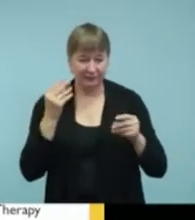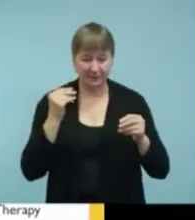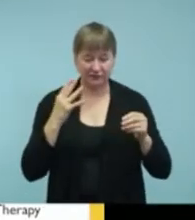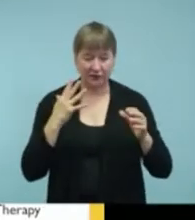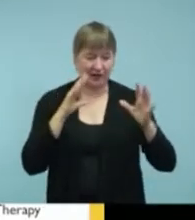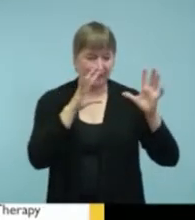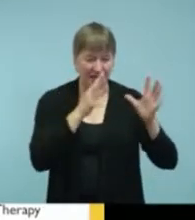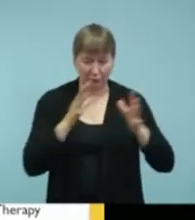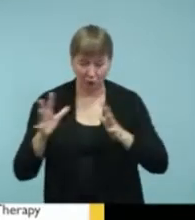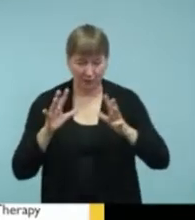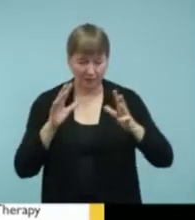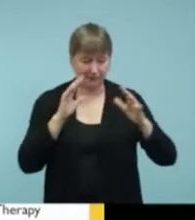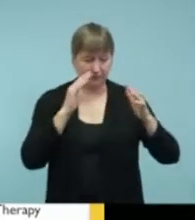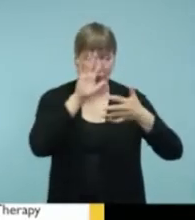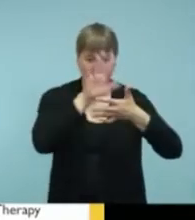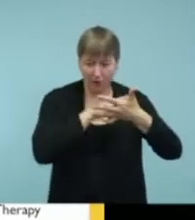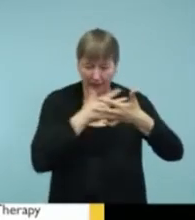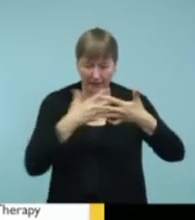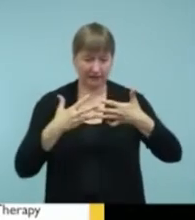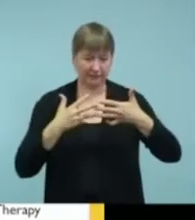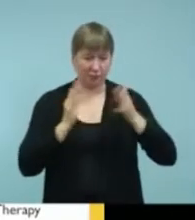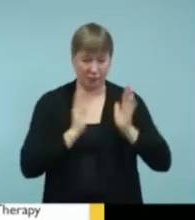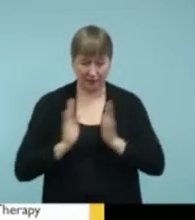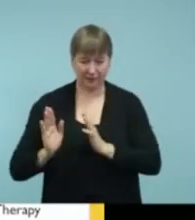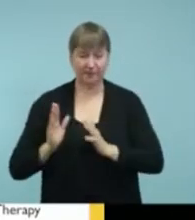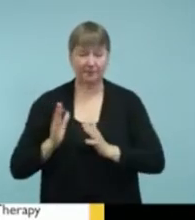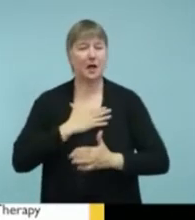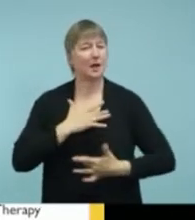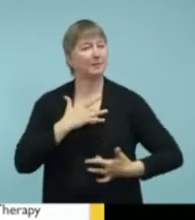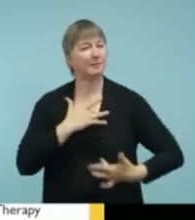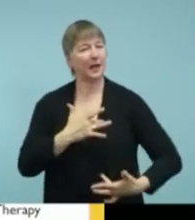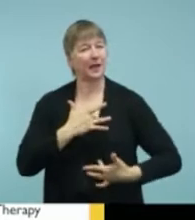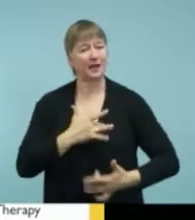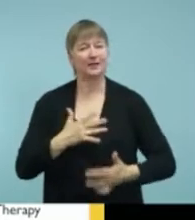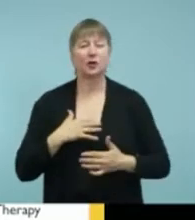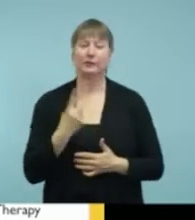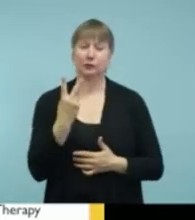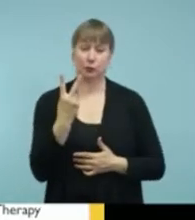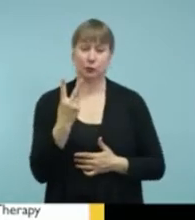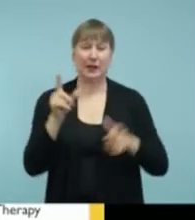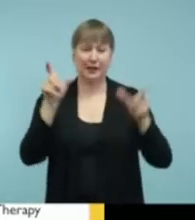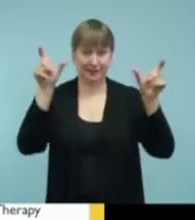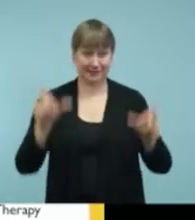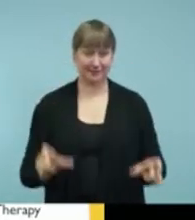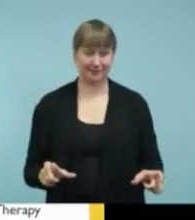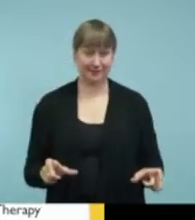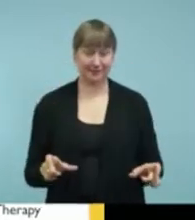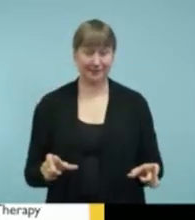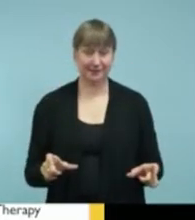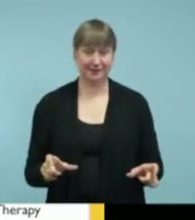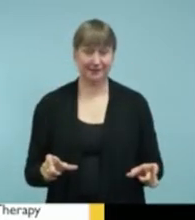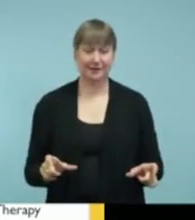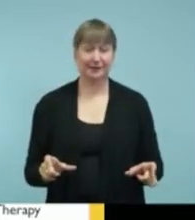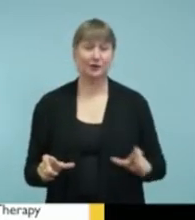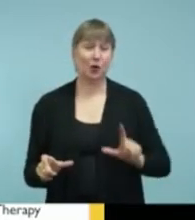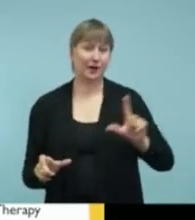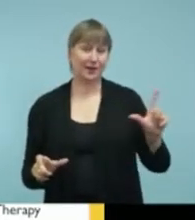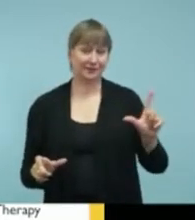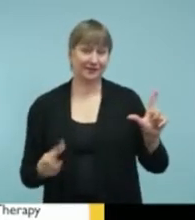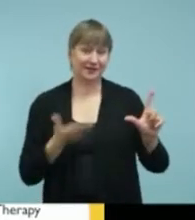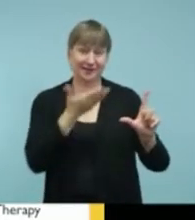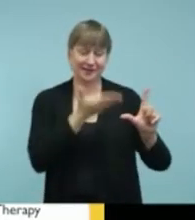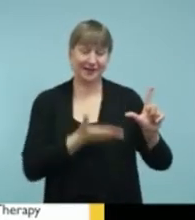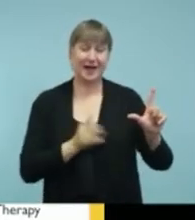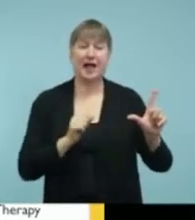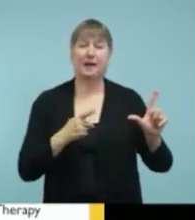them. And so what I have developed are two lists. The one on the left is an app list